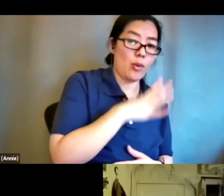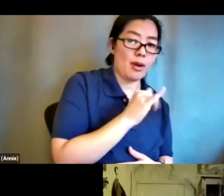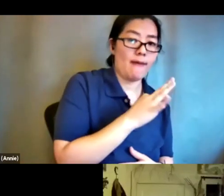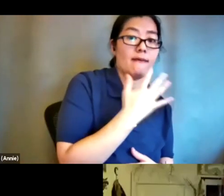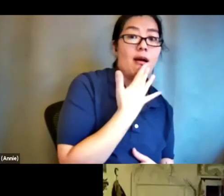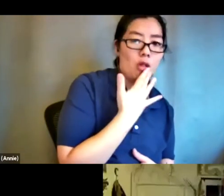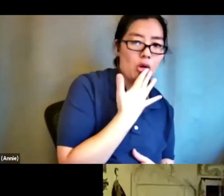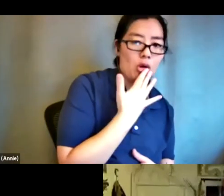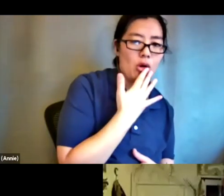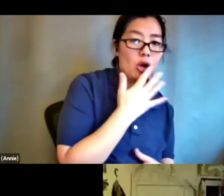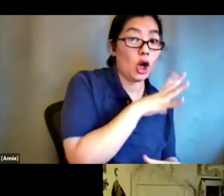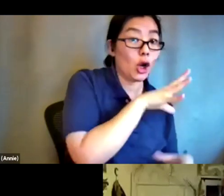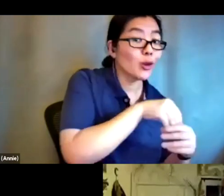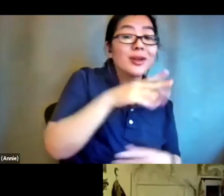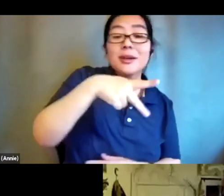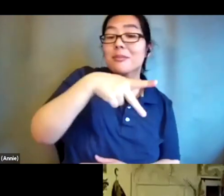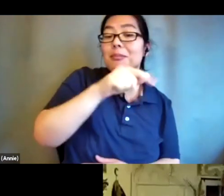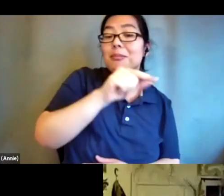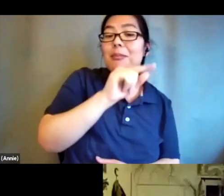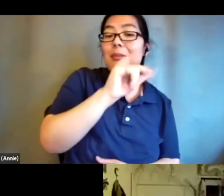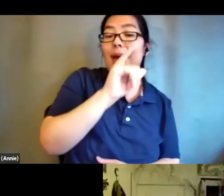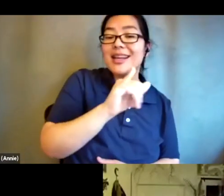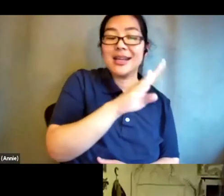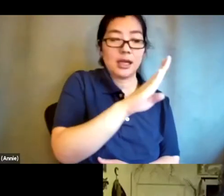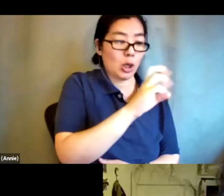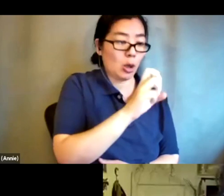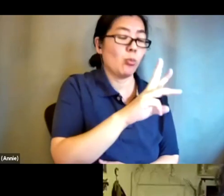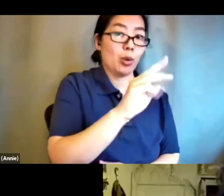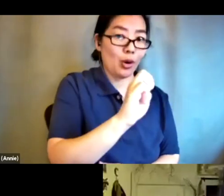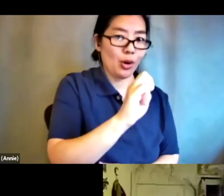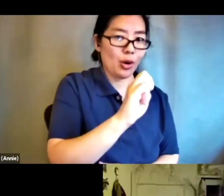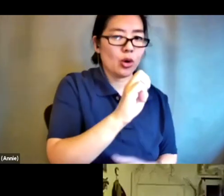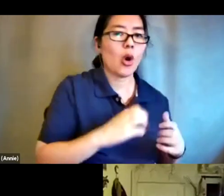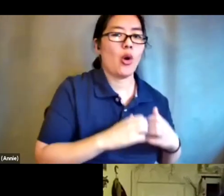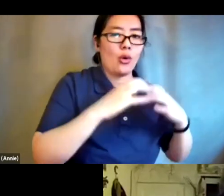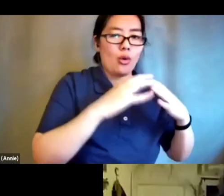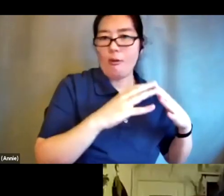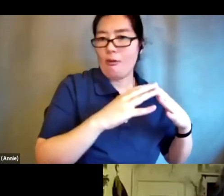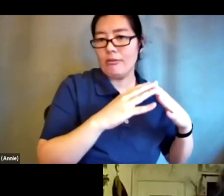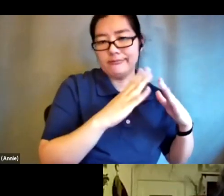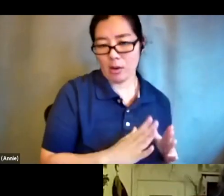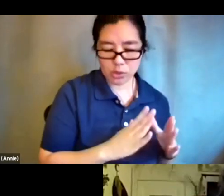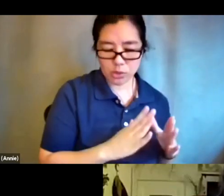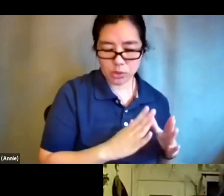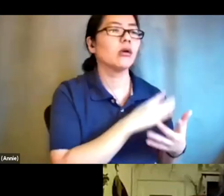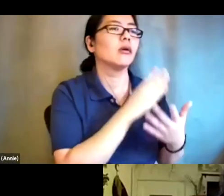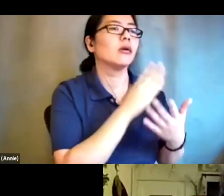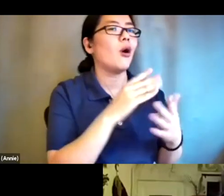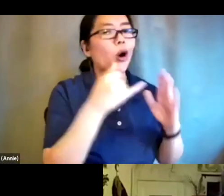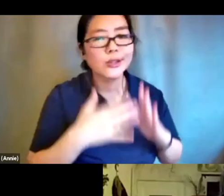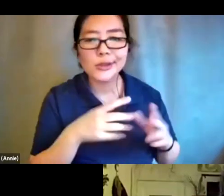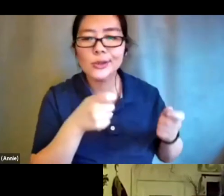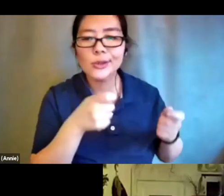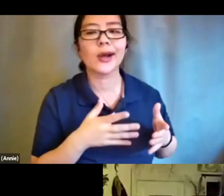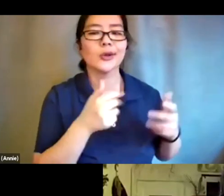is our co-founder and executive director and artistic director and you saw her a lot in the film um so